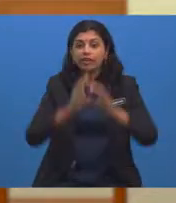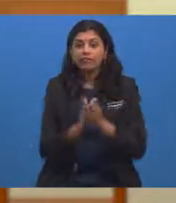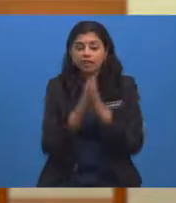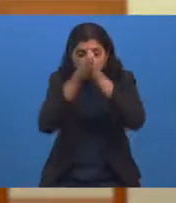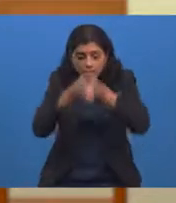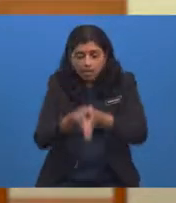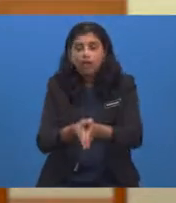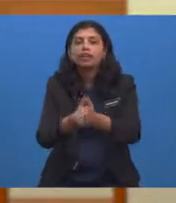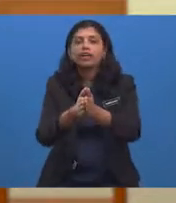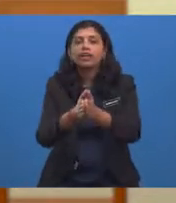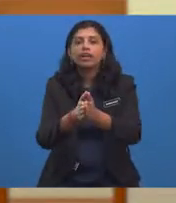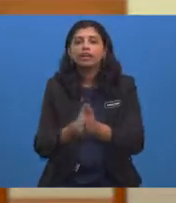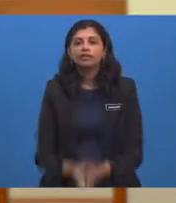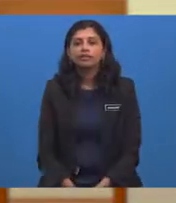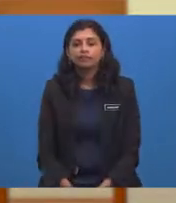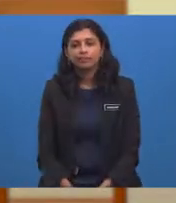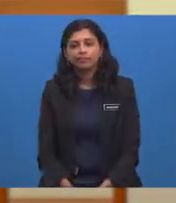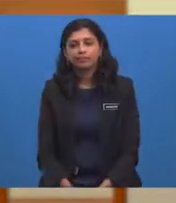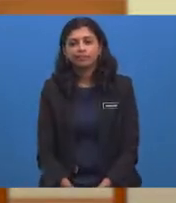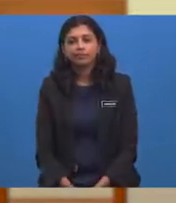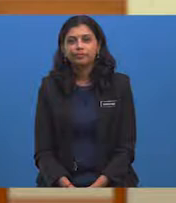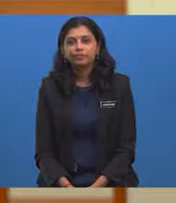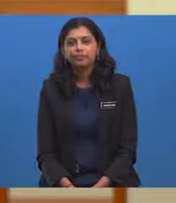day at the adventure park.